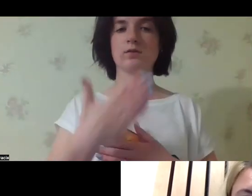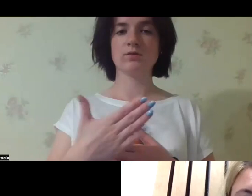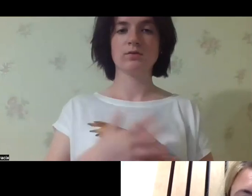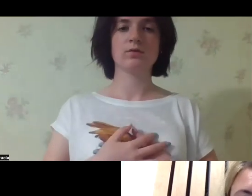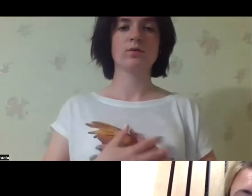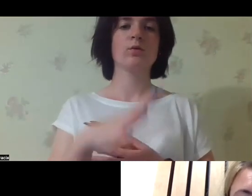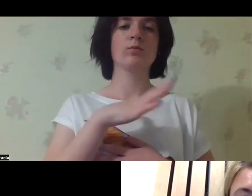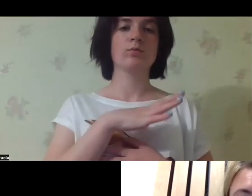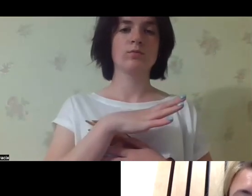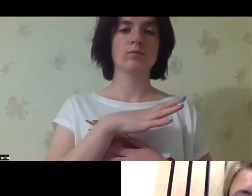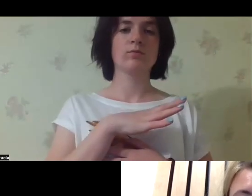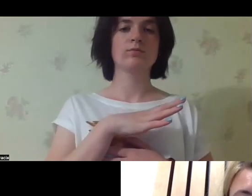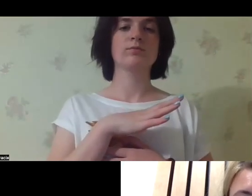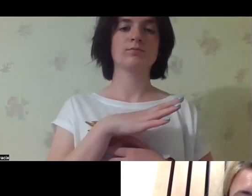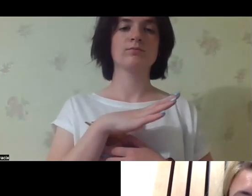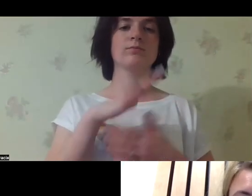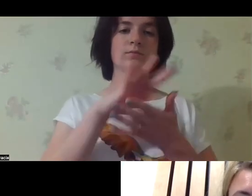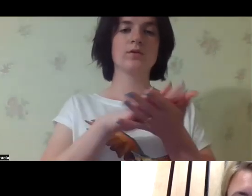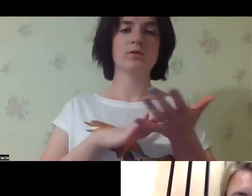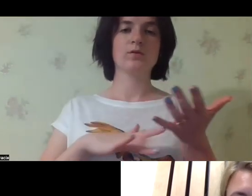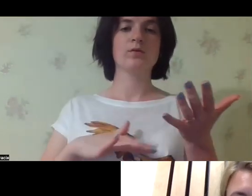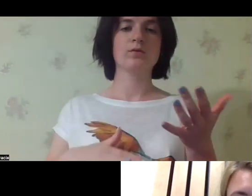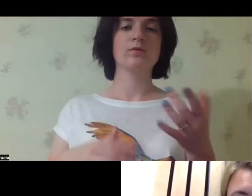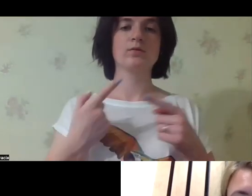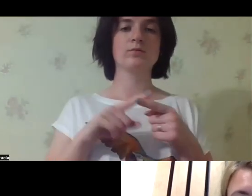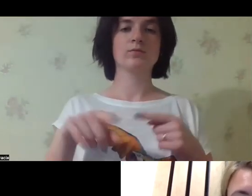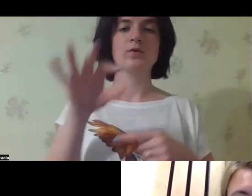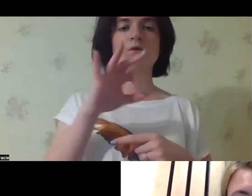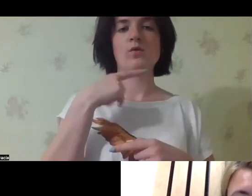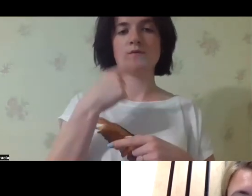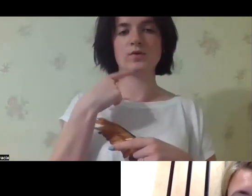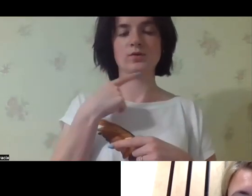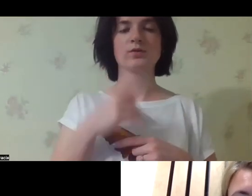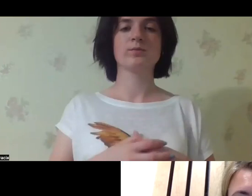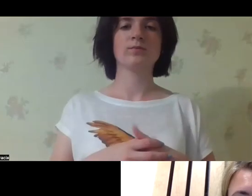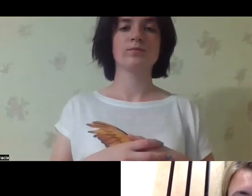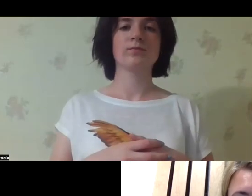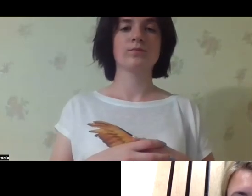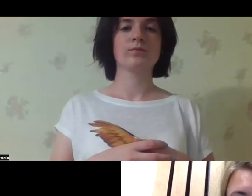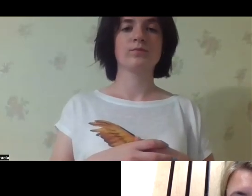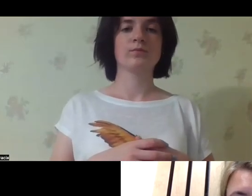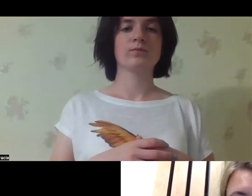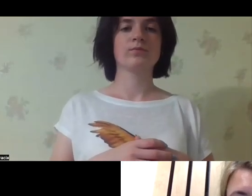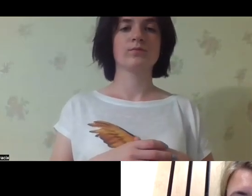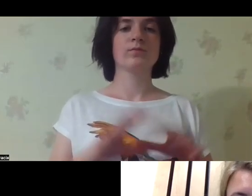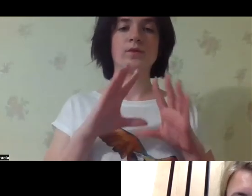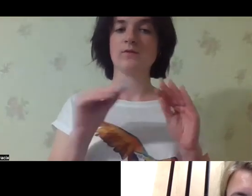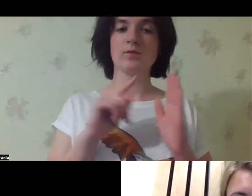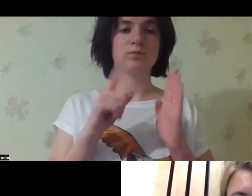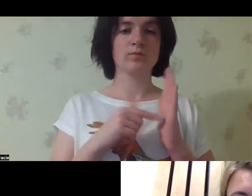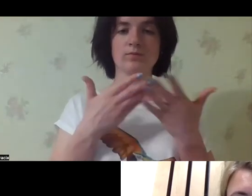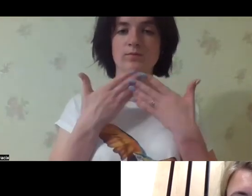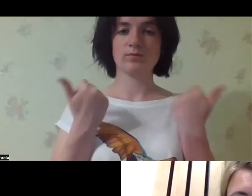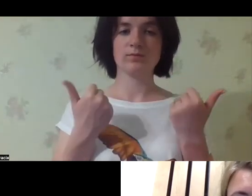Thank you, everyone. We shall continue this effort on and on. Continue talking about